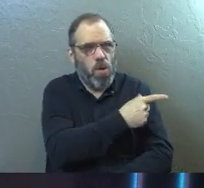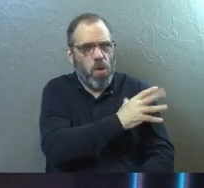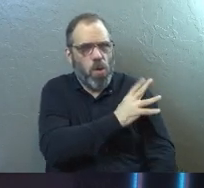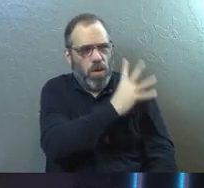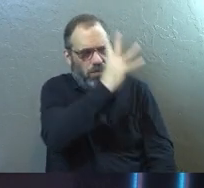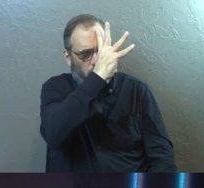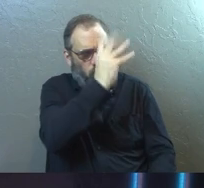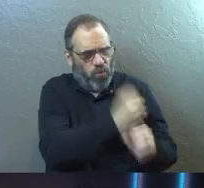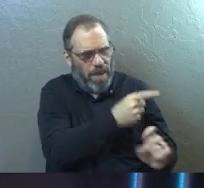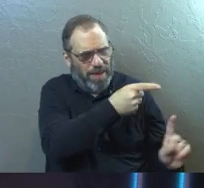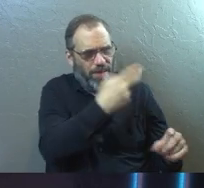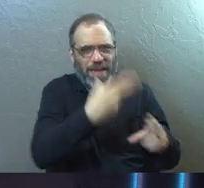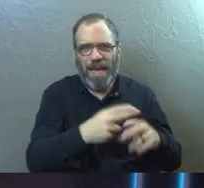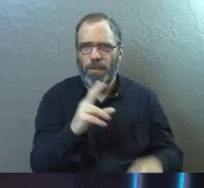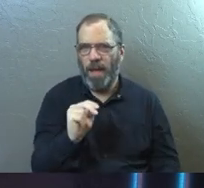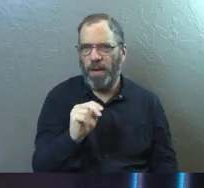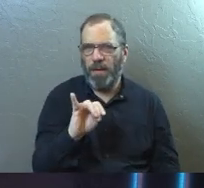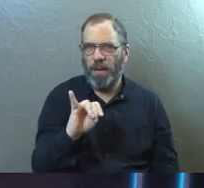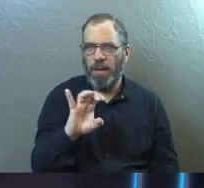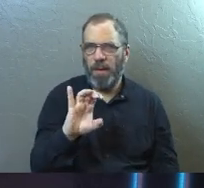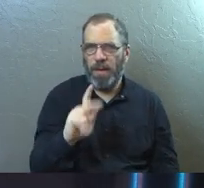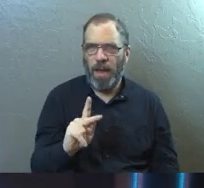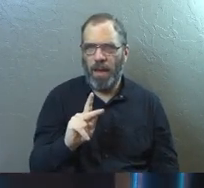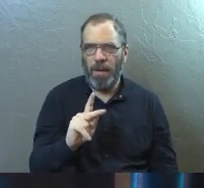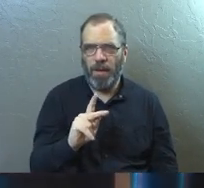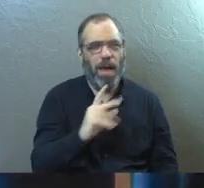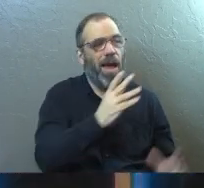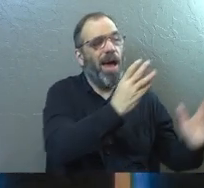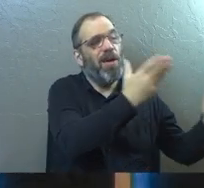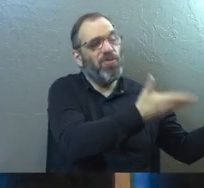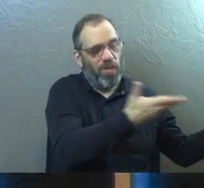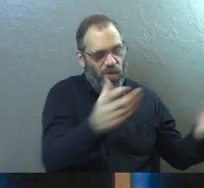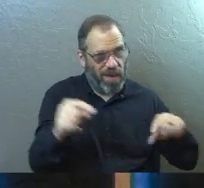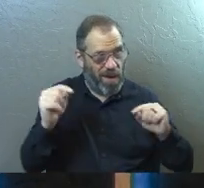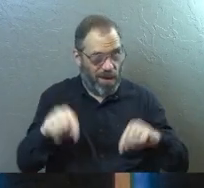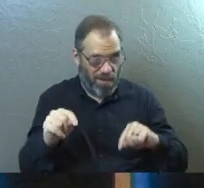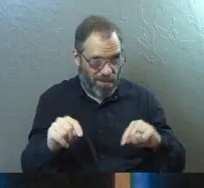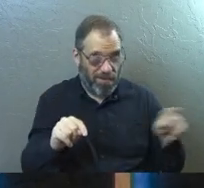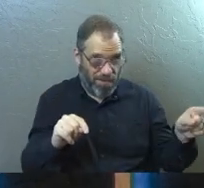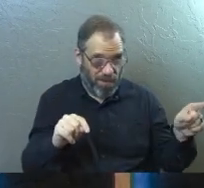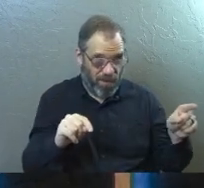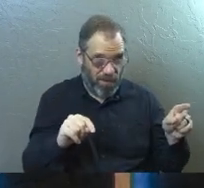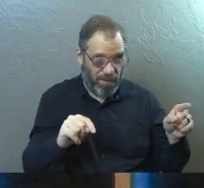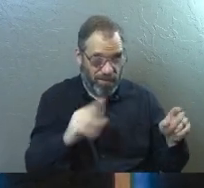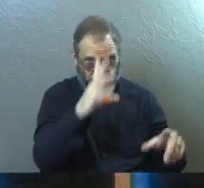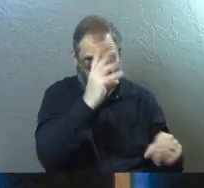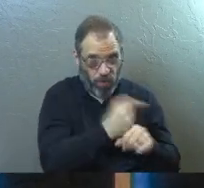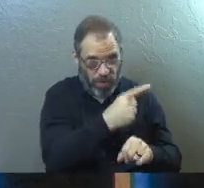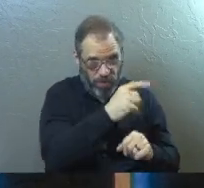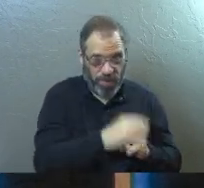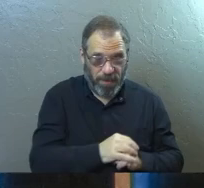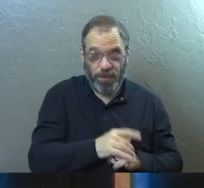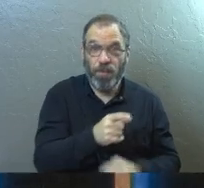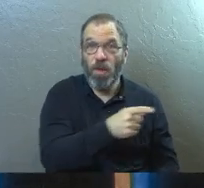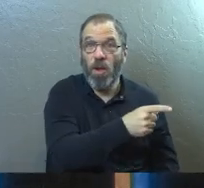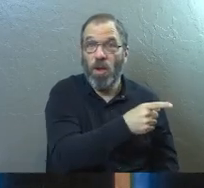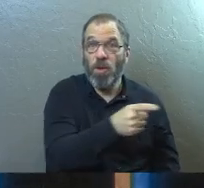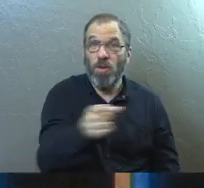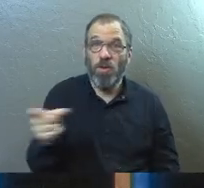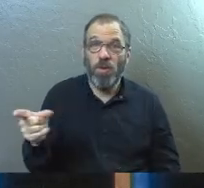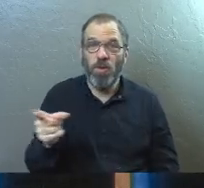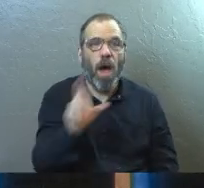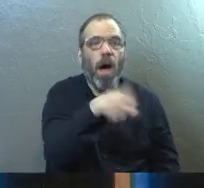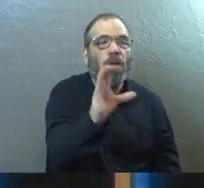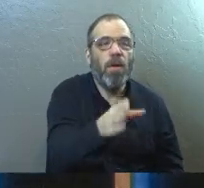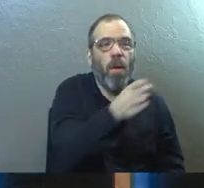trusting guy named Nick to bring this up here. Um, you guys all were